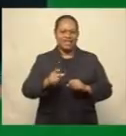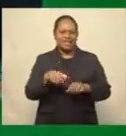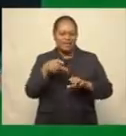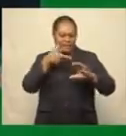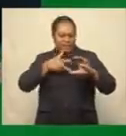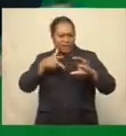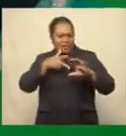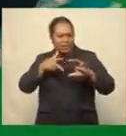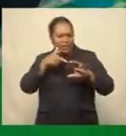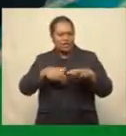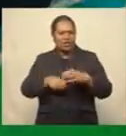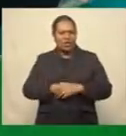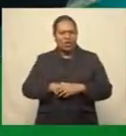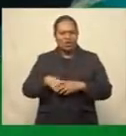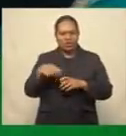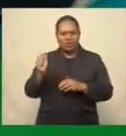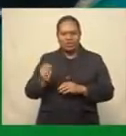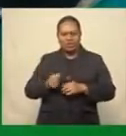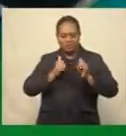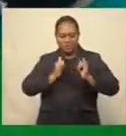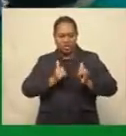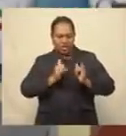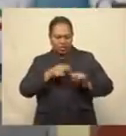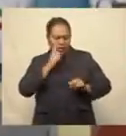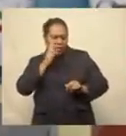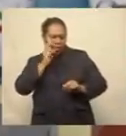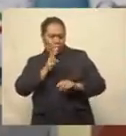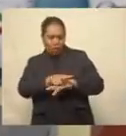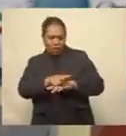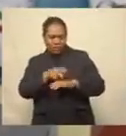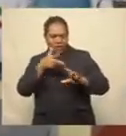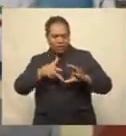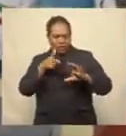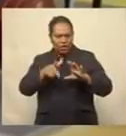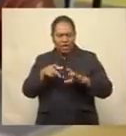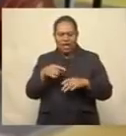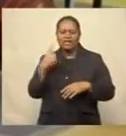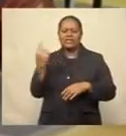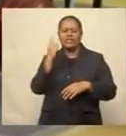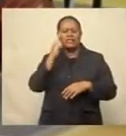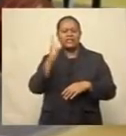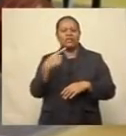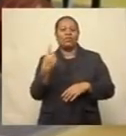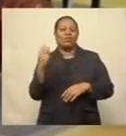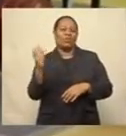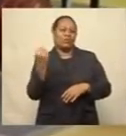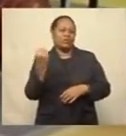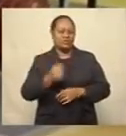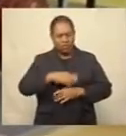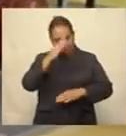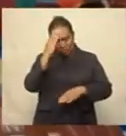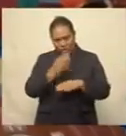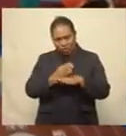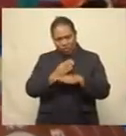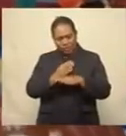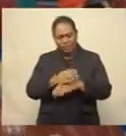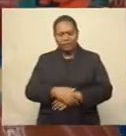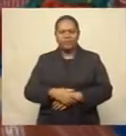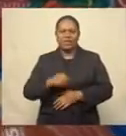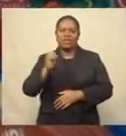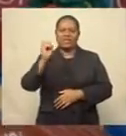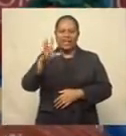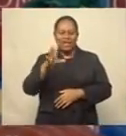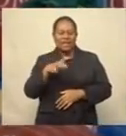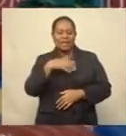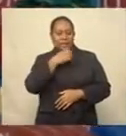judged by a panel. Weightlifting Fiji coach Henry Elder says they are hoping to field 10 male